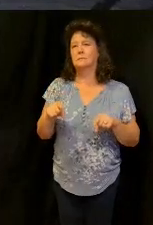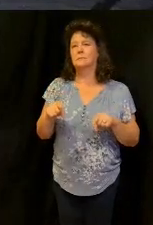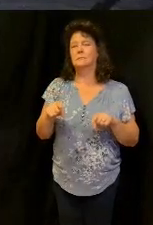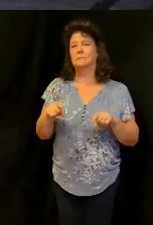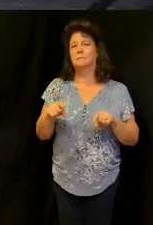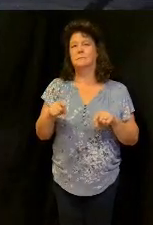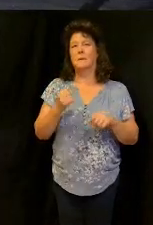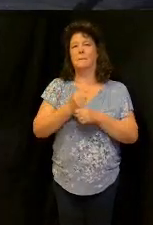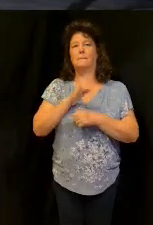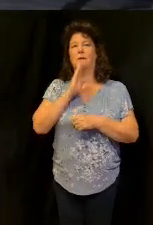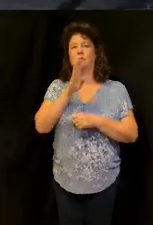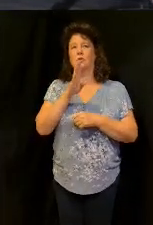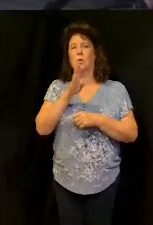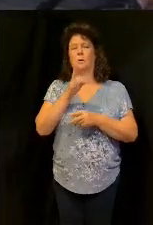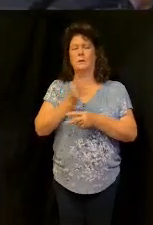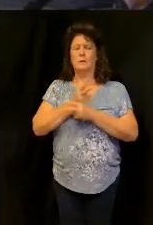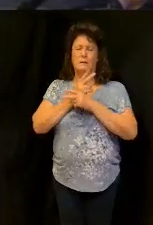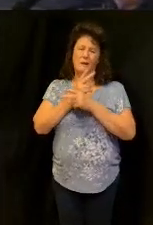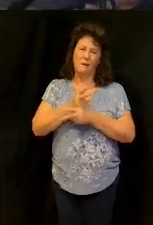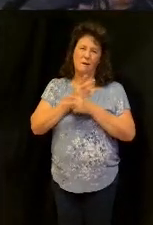to make sure she's taken care of